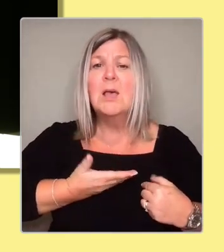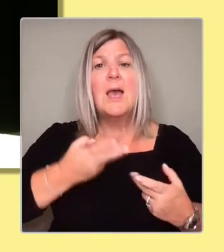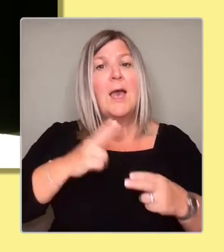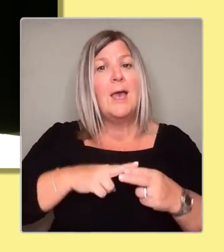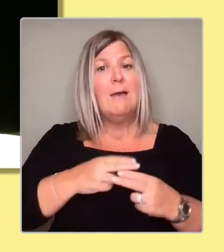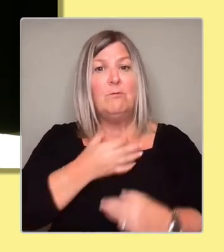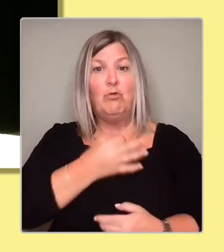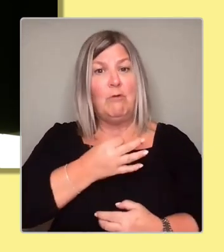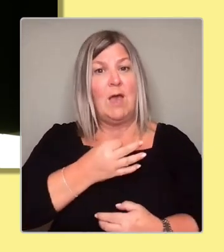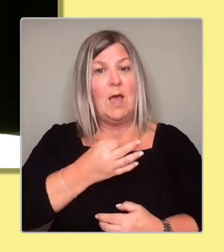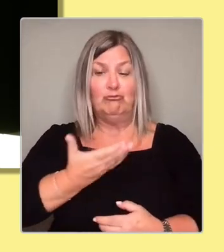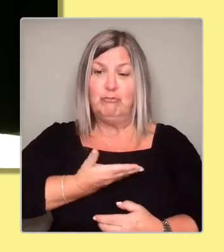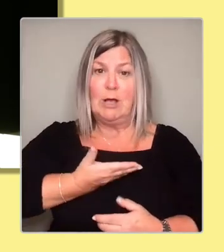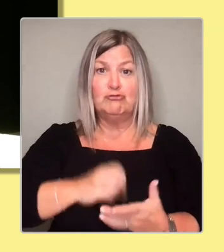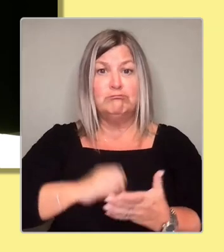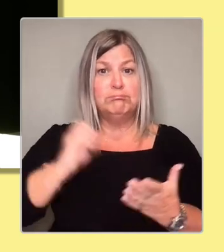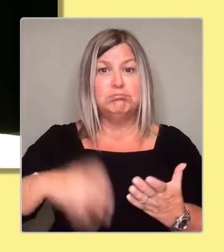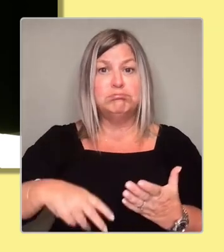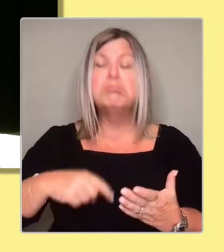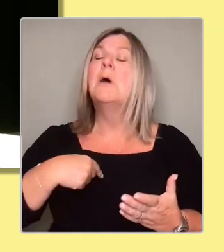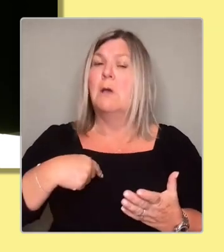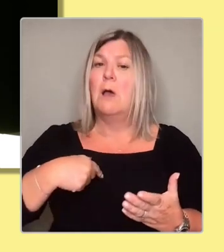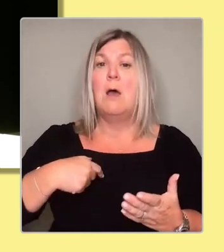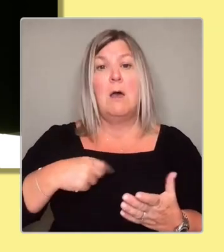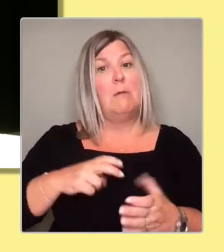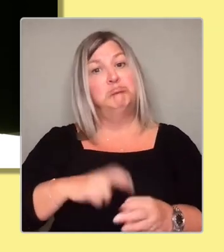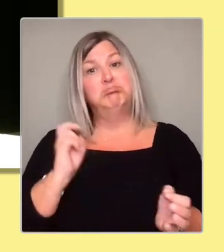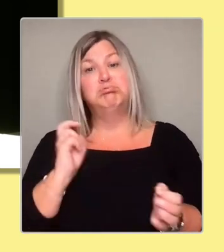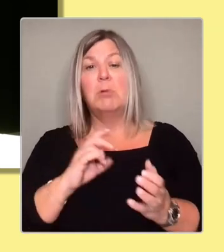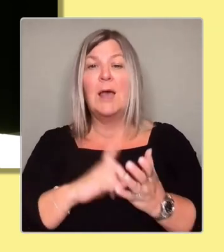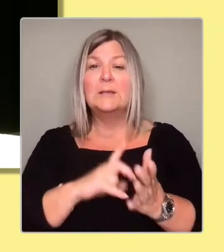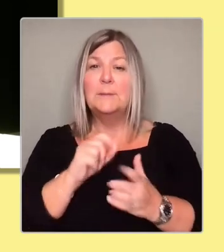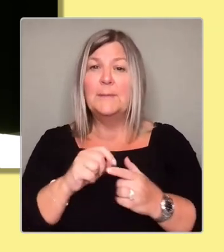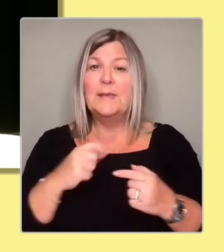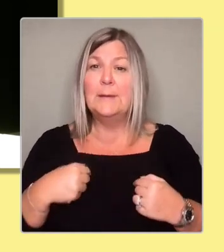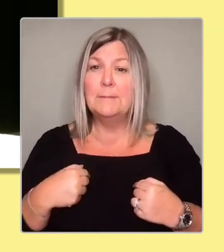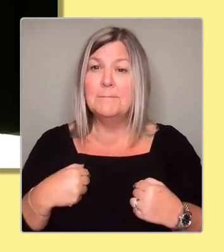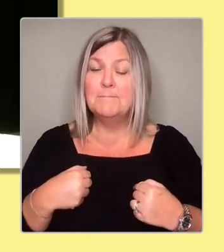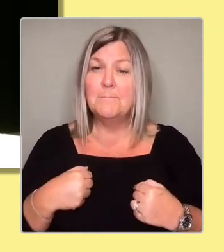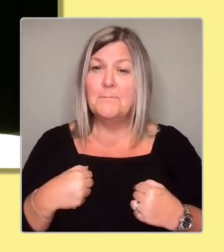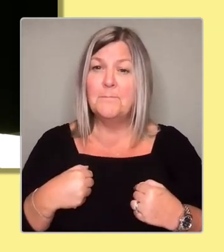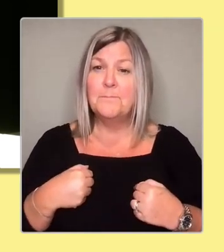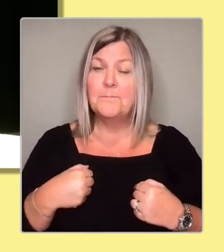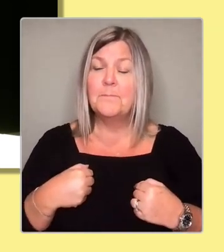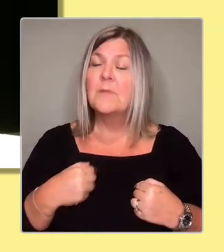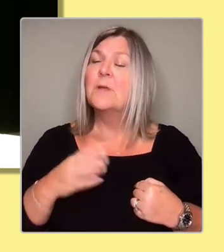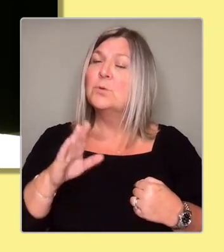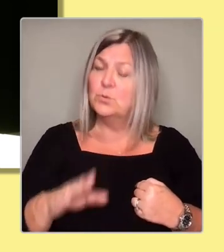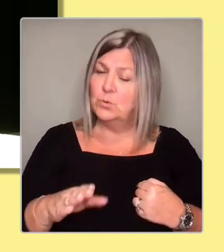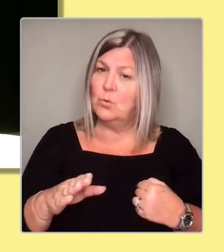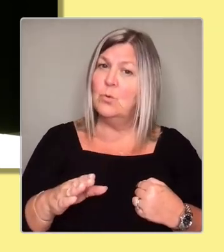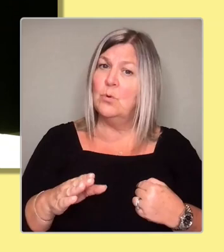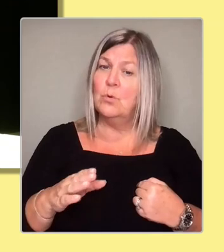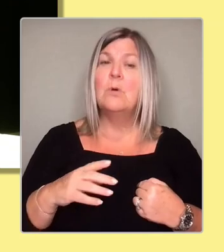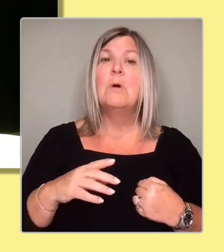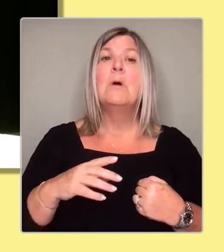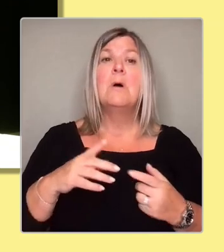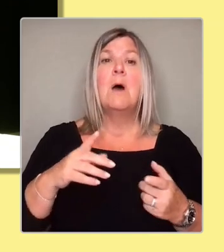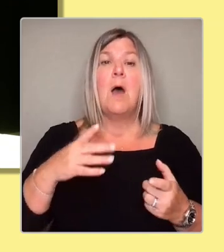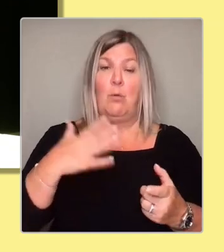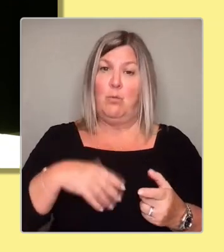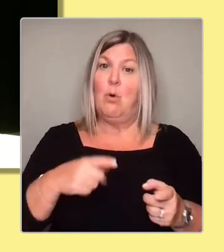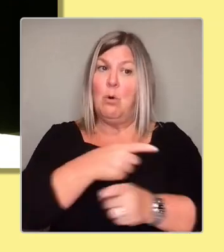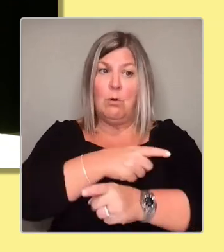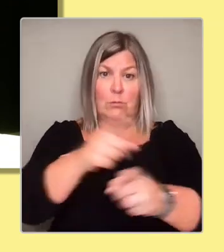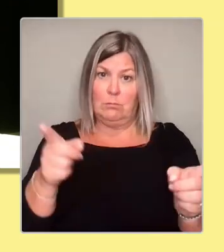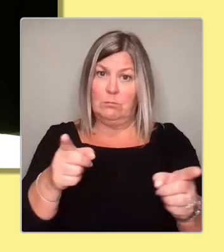to be able to do as first minister is for whoever you are, that you can look me in the eye and you will be